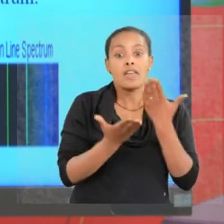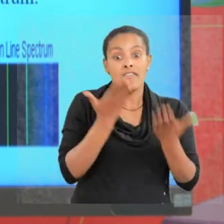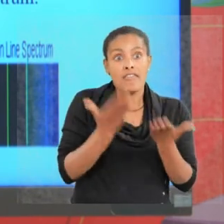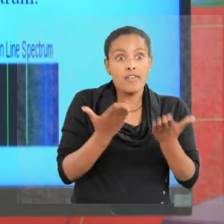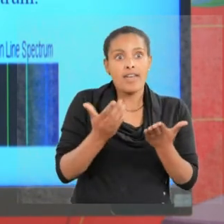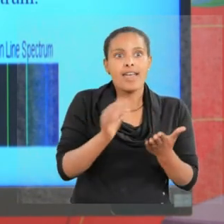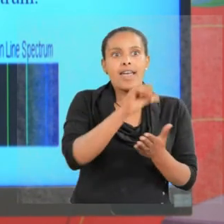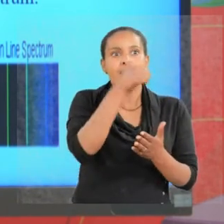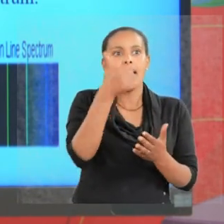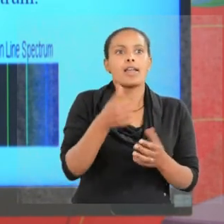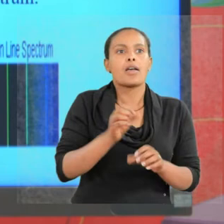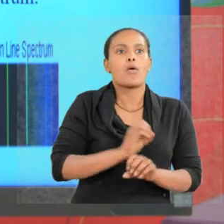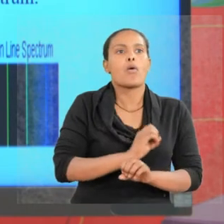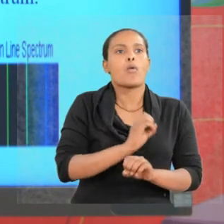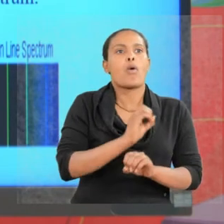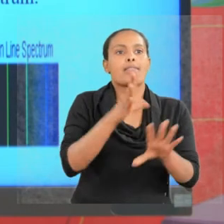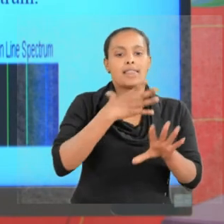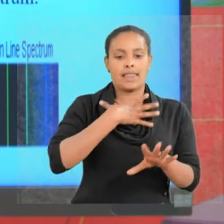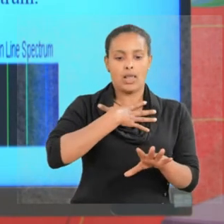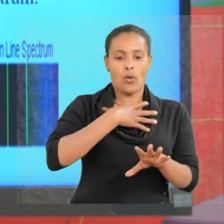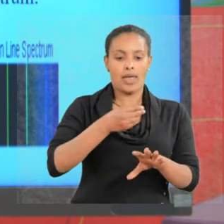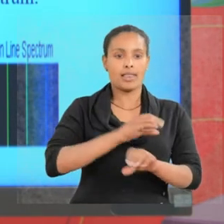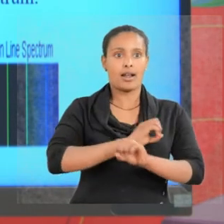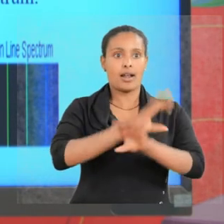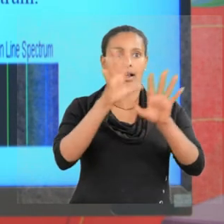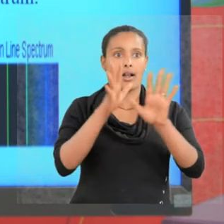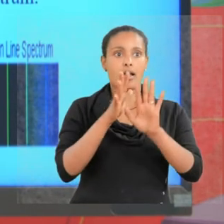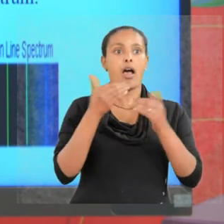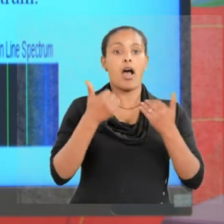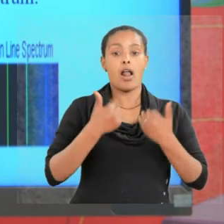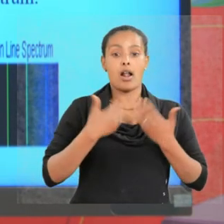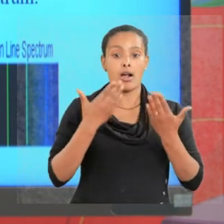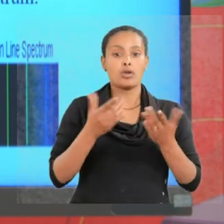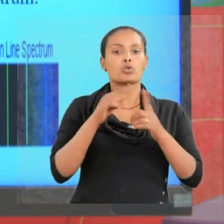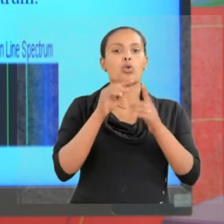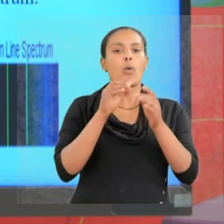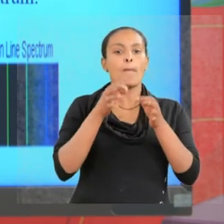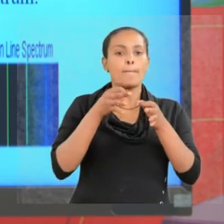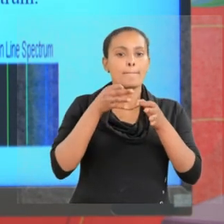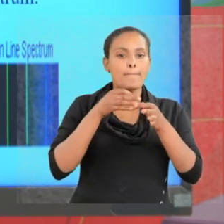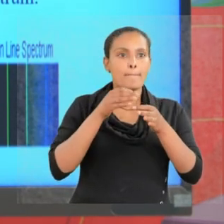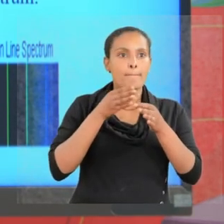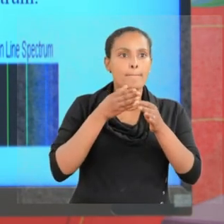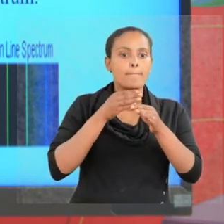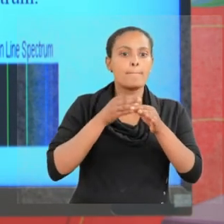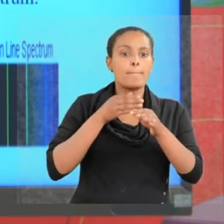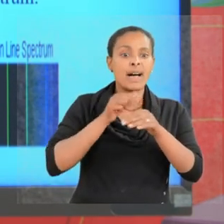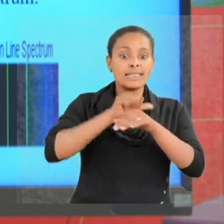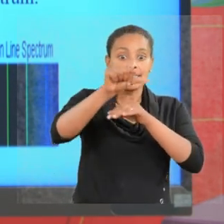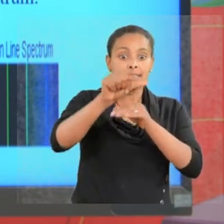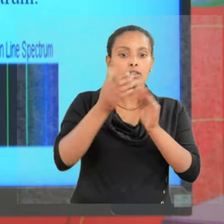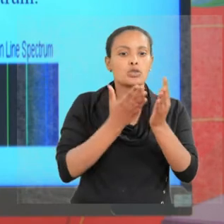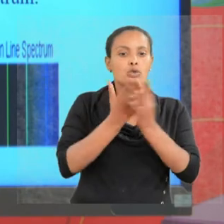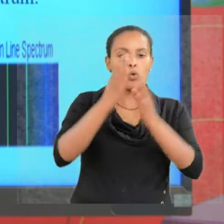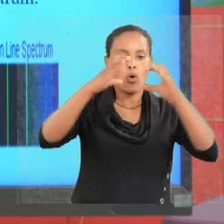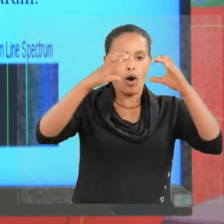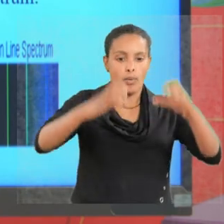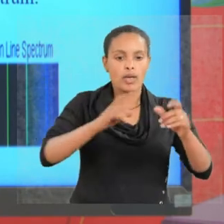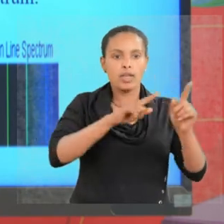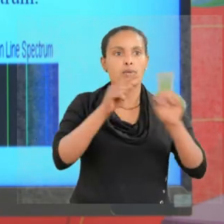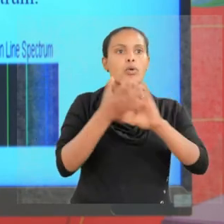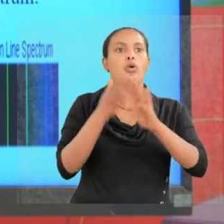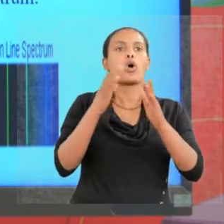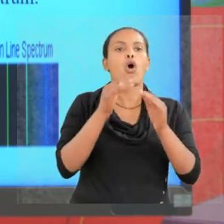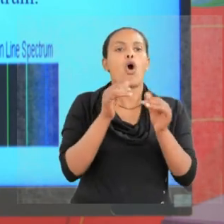any white light is allowed to pass through a prism, it produces